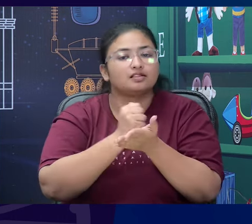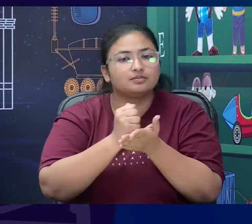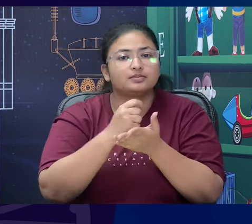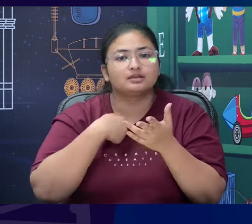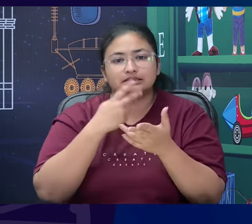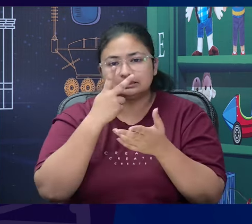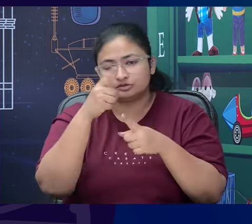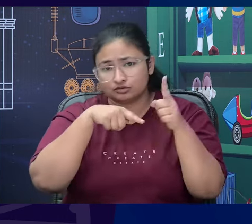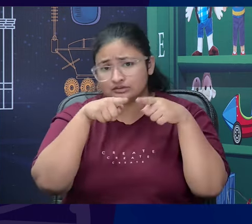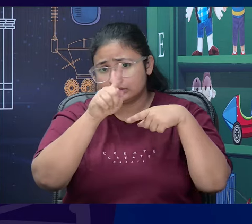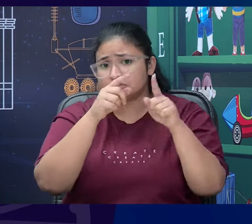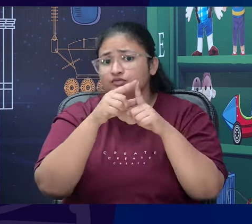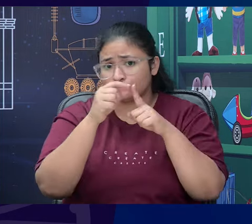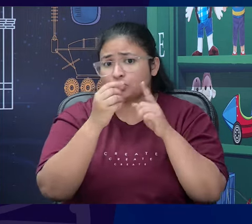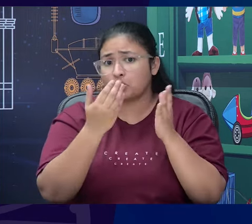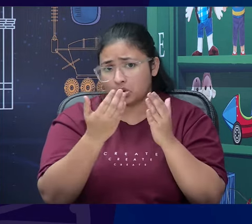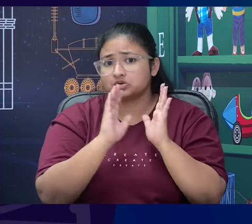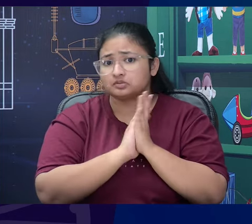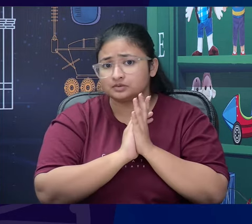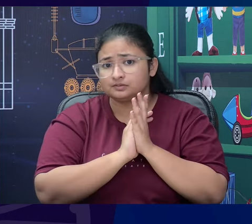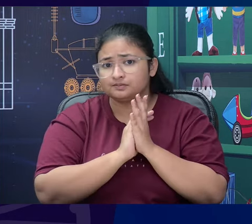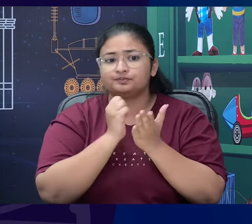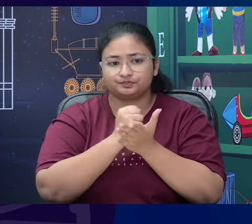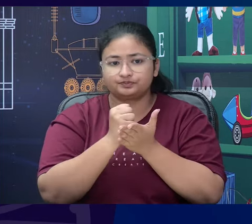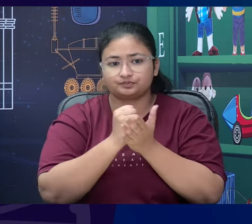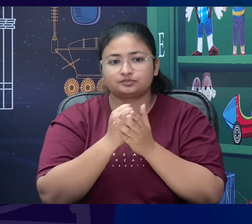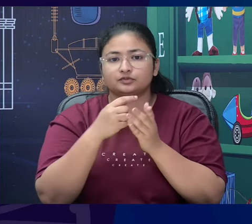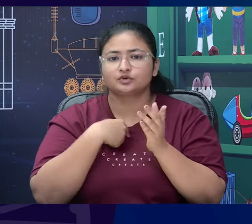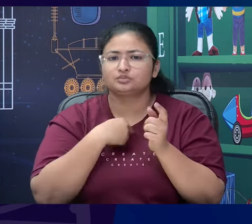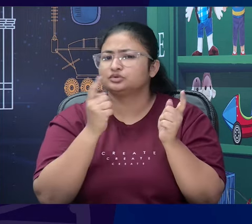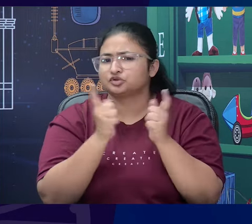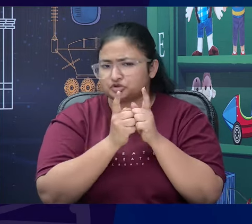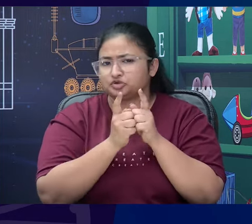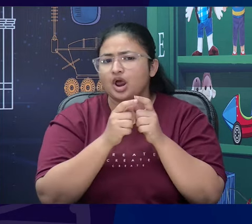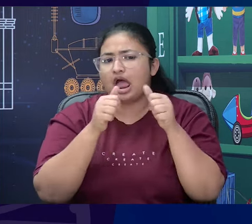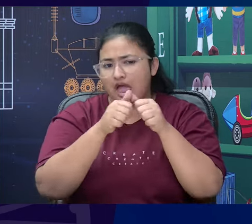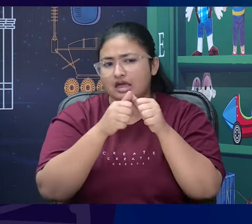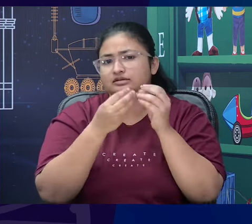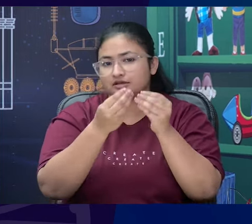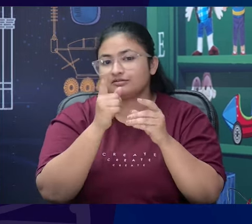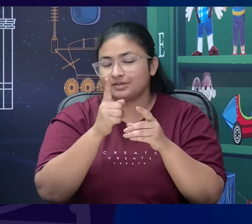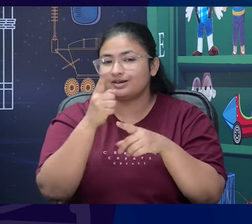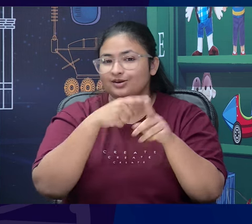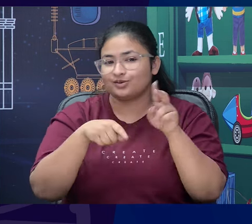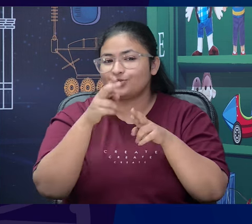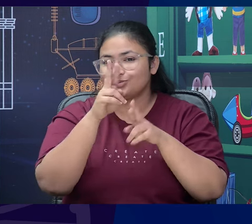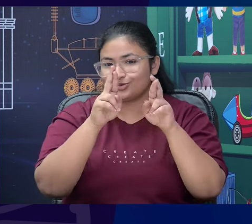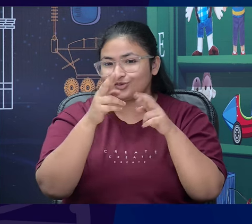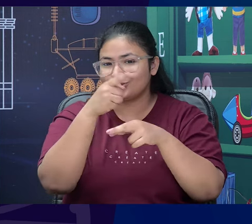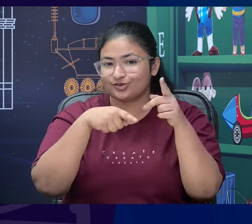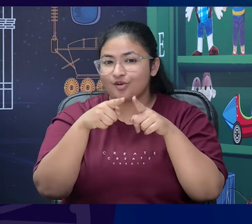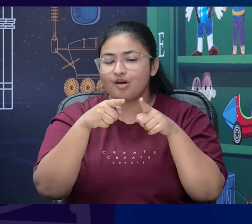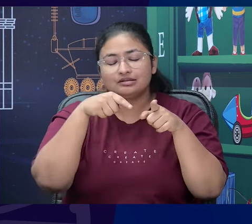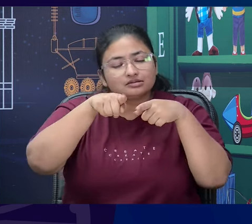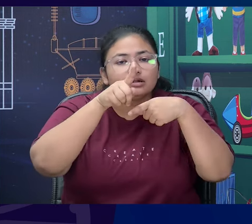I am giving going to give you a sneak peek of the answers also but be the good children and do not look at the